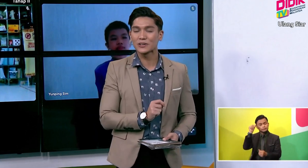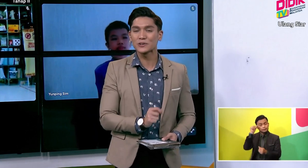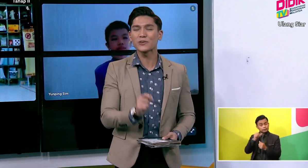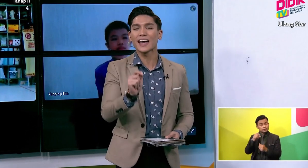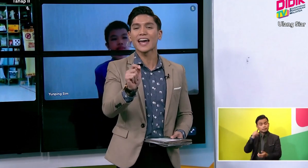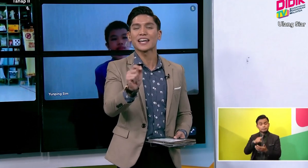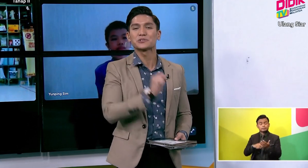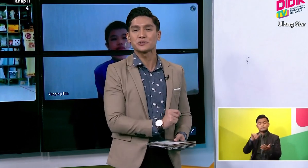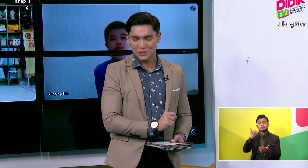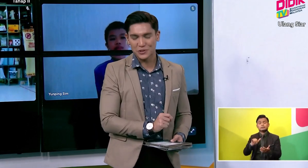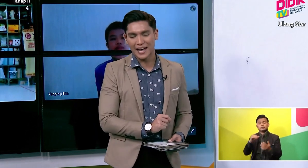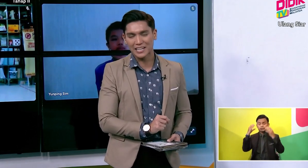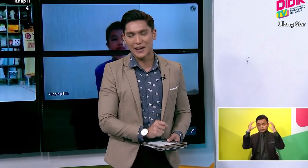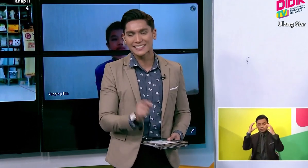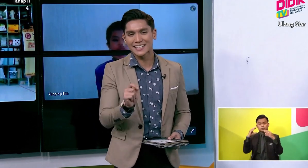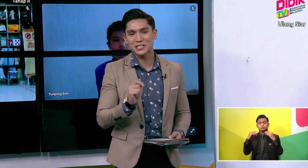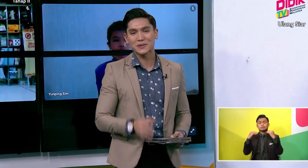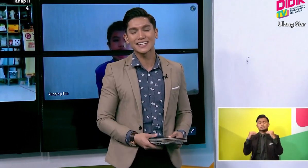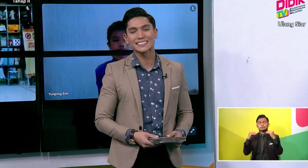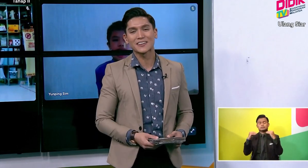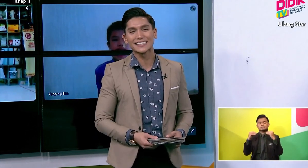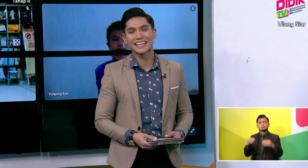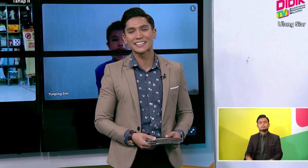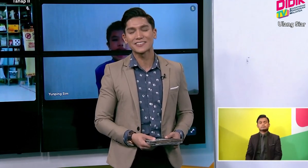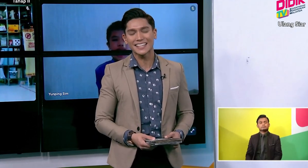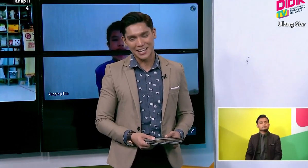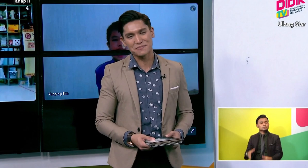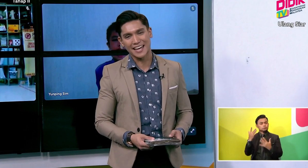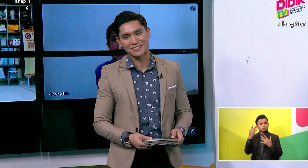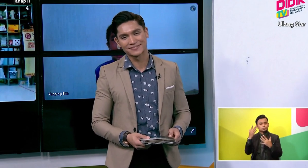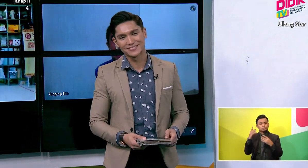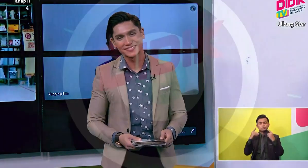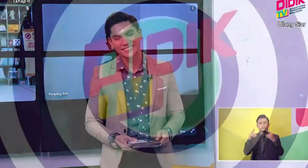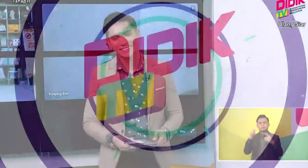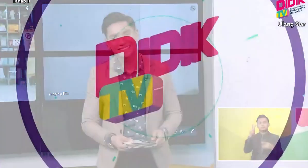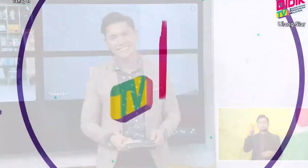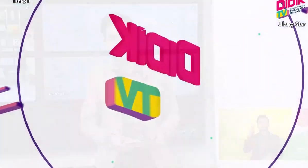has taught you And do not go anywhere Stay tuned with us on D-Date TV KPN